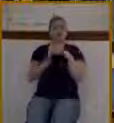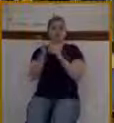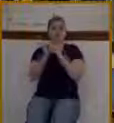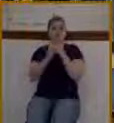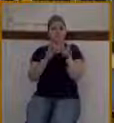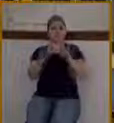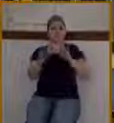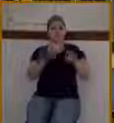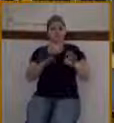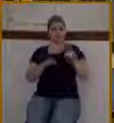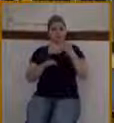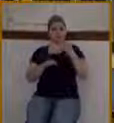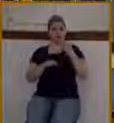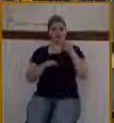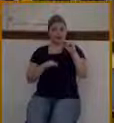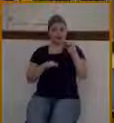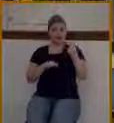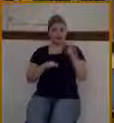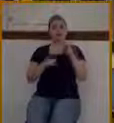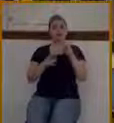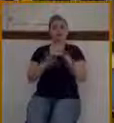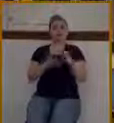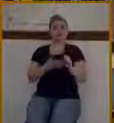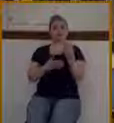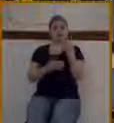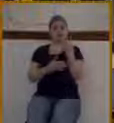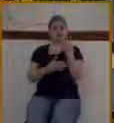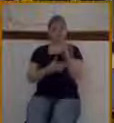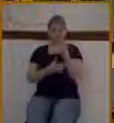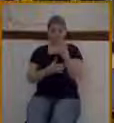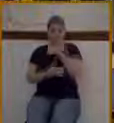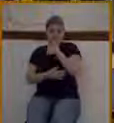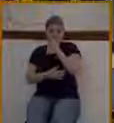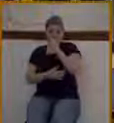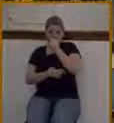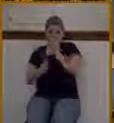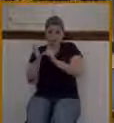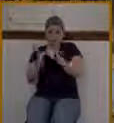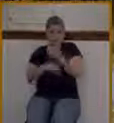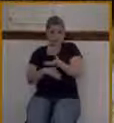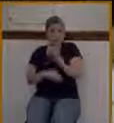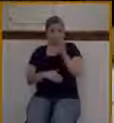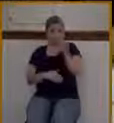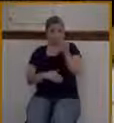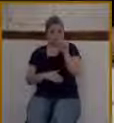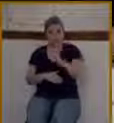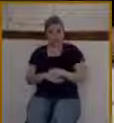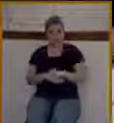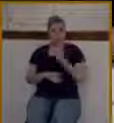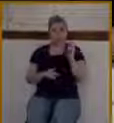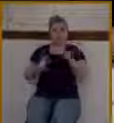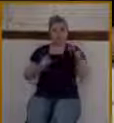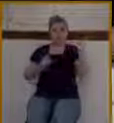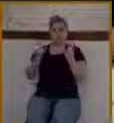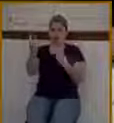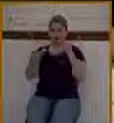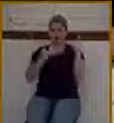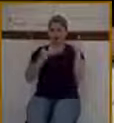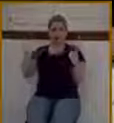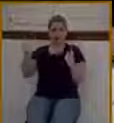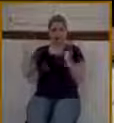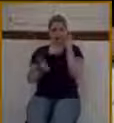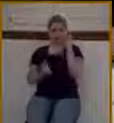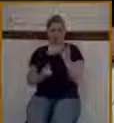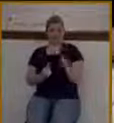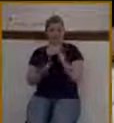us in John chapter 12 that it was no secret that Jesus was there. People came to see Jesus, but they also wanted to come and